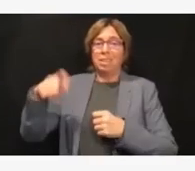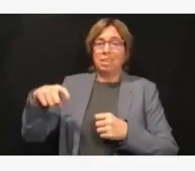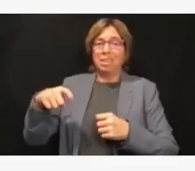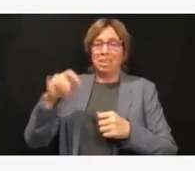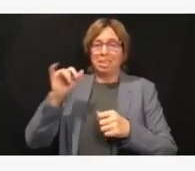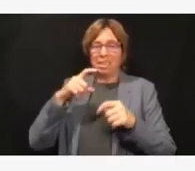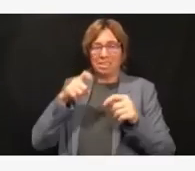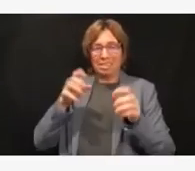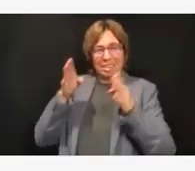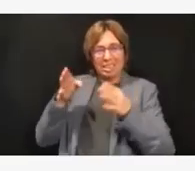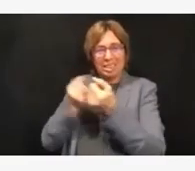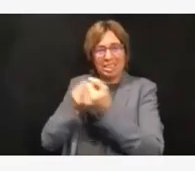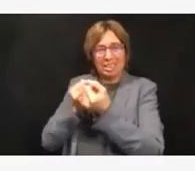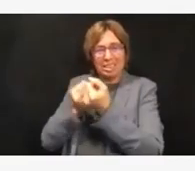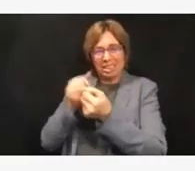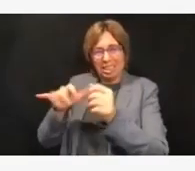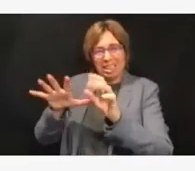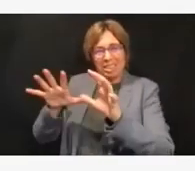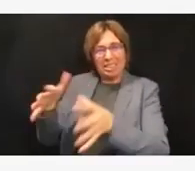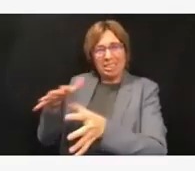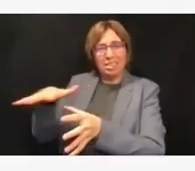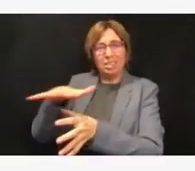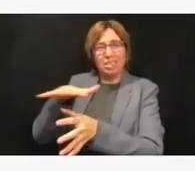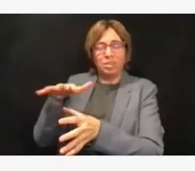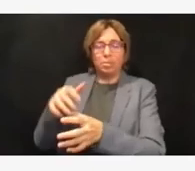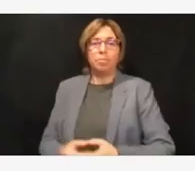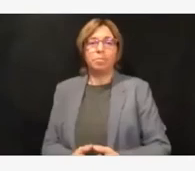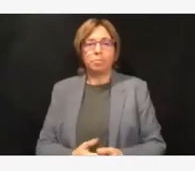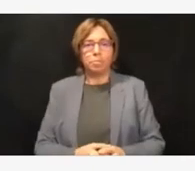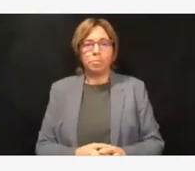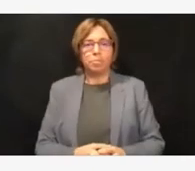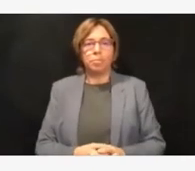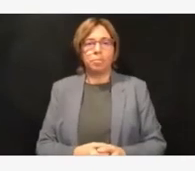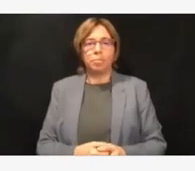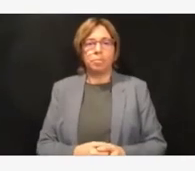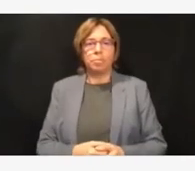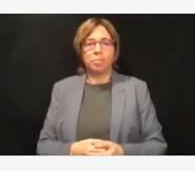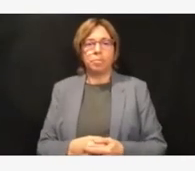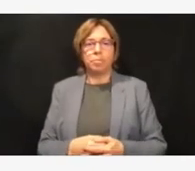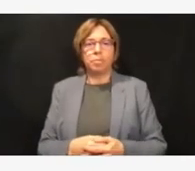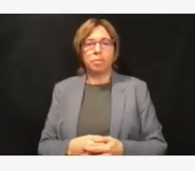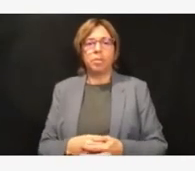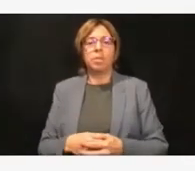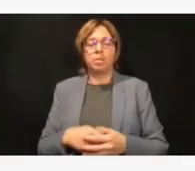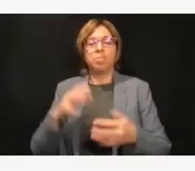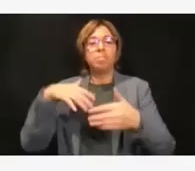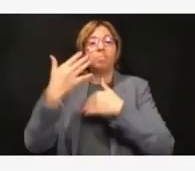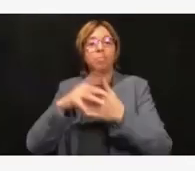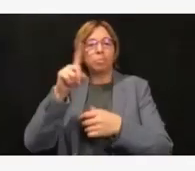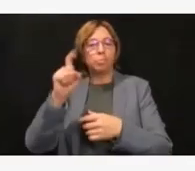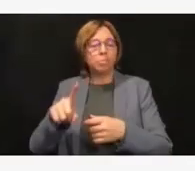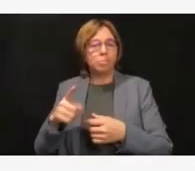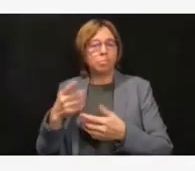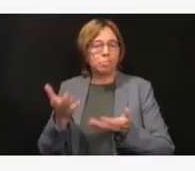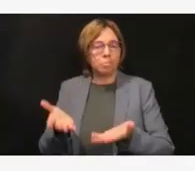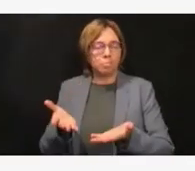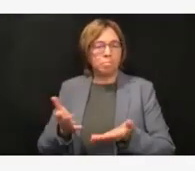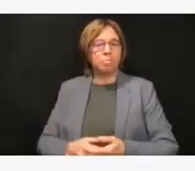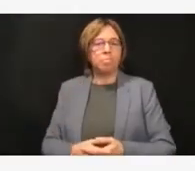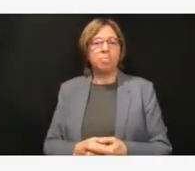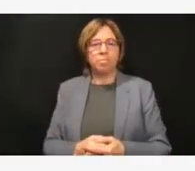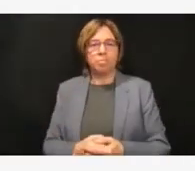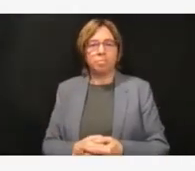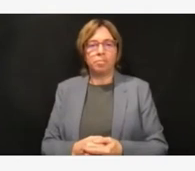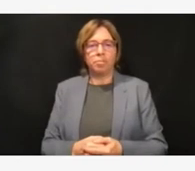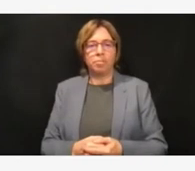Thank you, Audrey. Yes, thank you. Thank you, Audrey. Next question will come from Melissa Dablin. Hi, Melissa Dablin